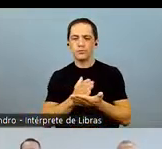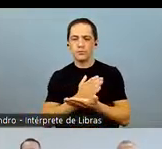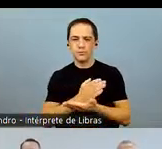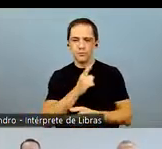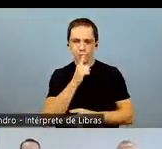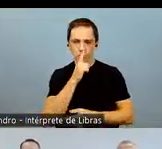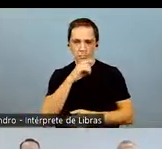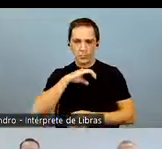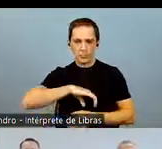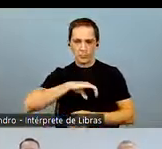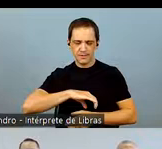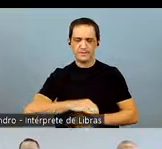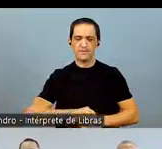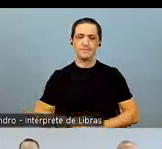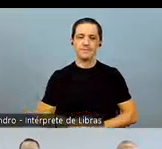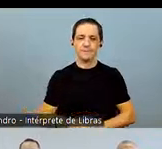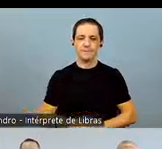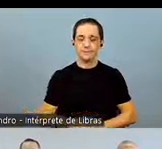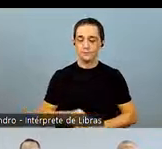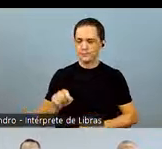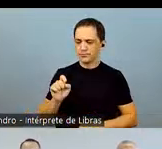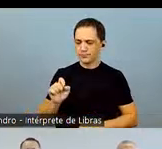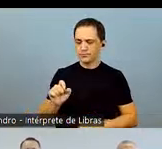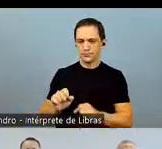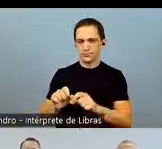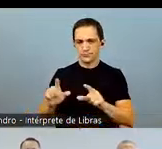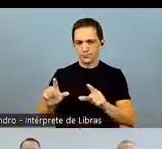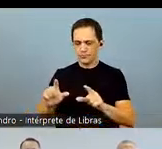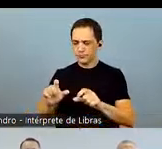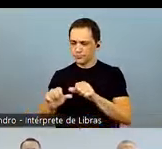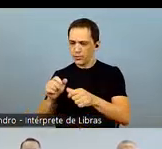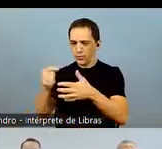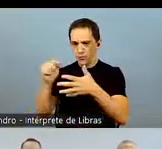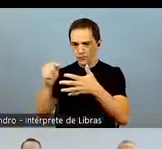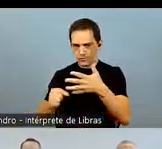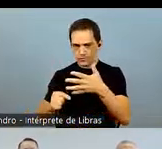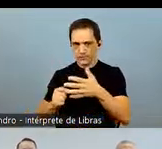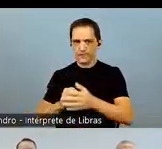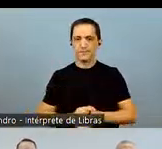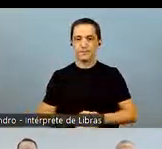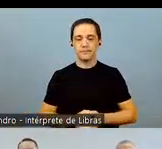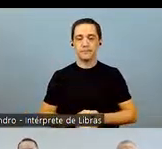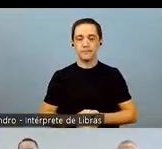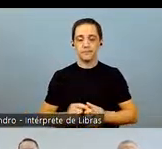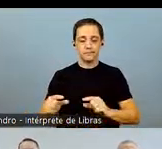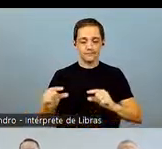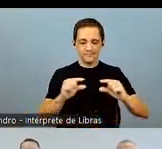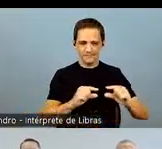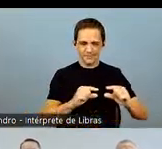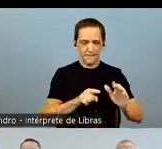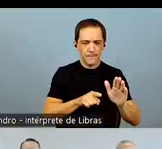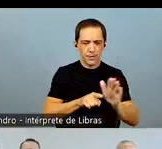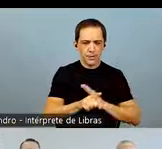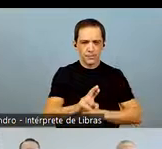the video conference in English, you have the option to mute the original audio in Portuguese by clicking on mute original